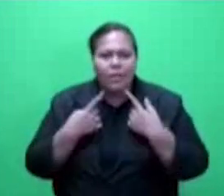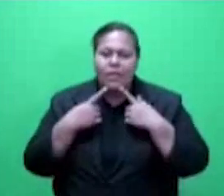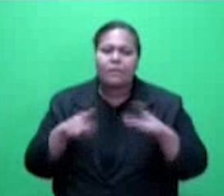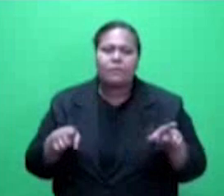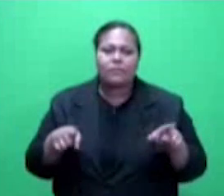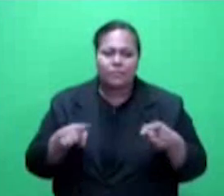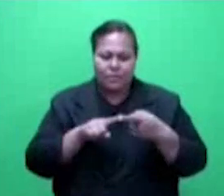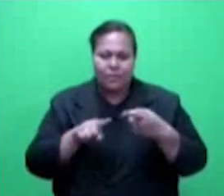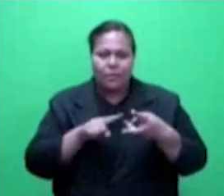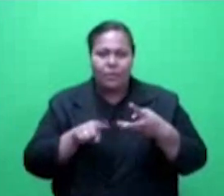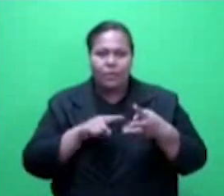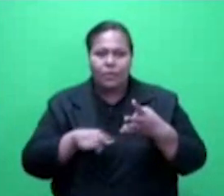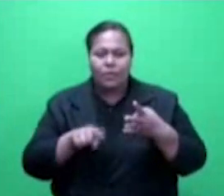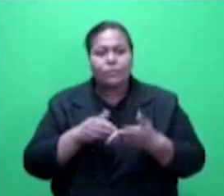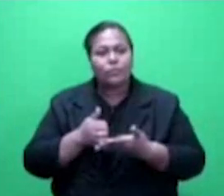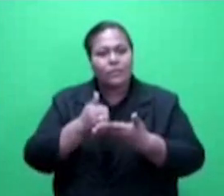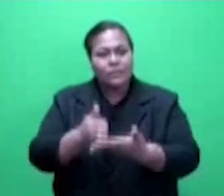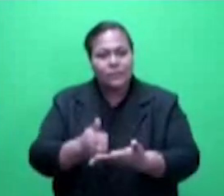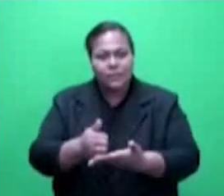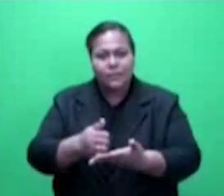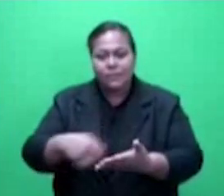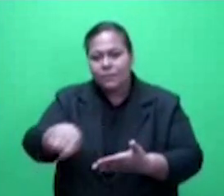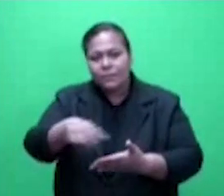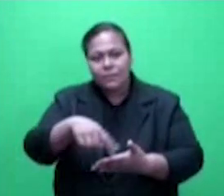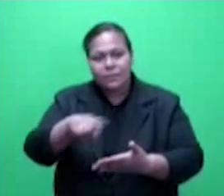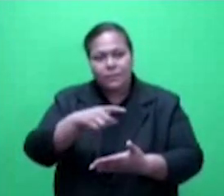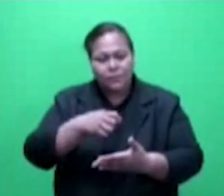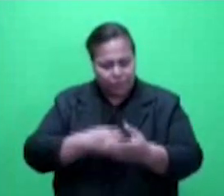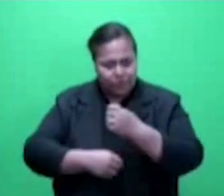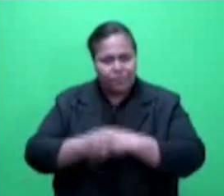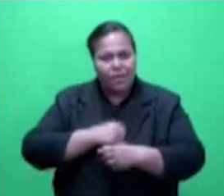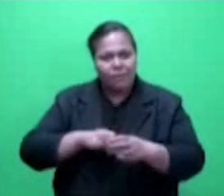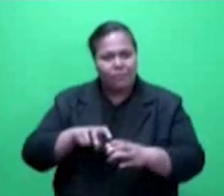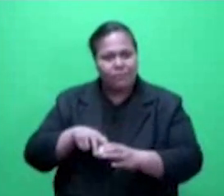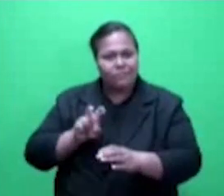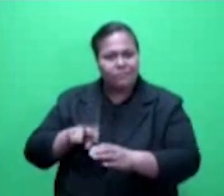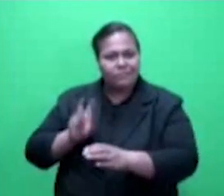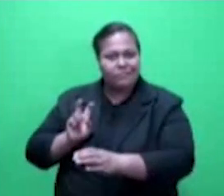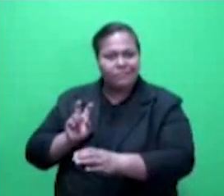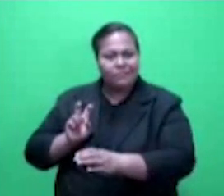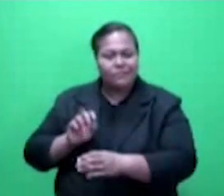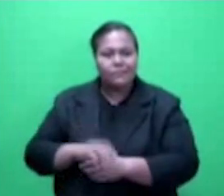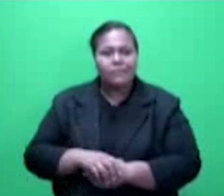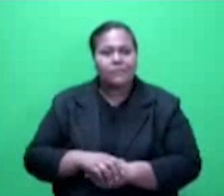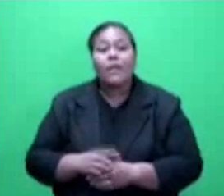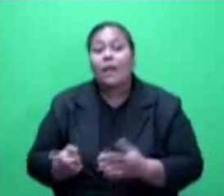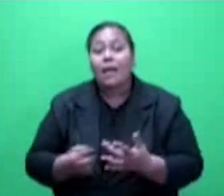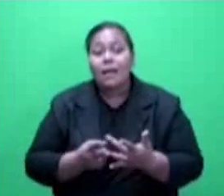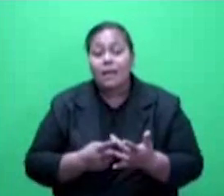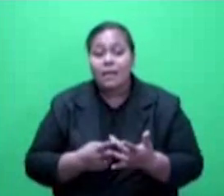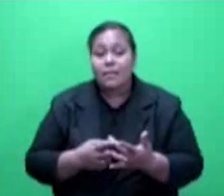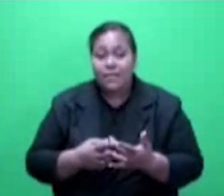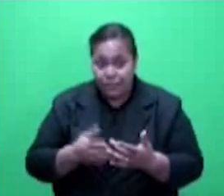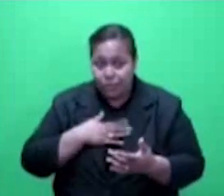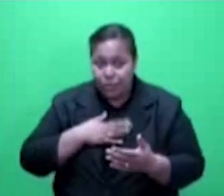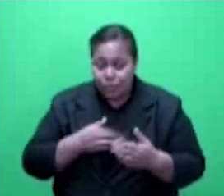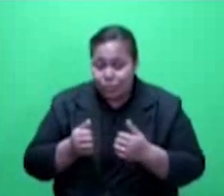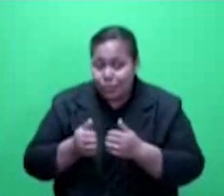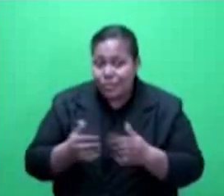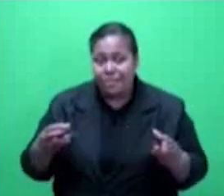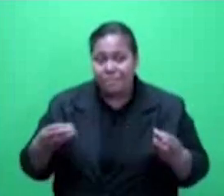measures to assist those who have recently become unemployed and also those who wish to start business in